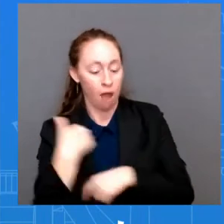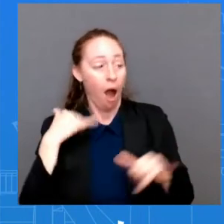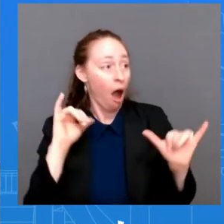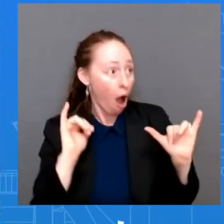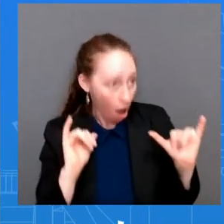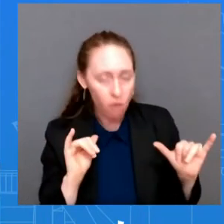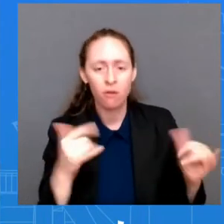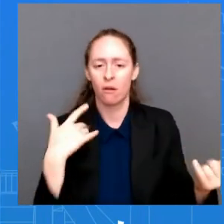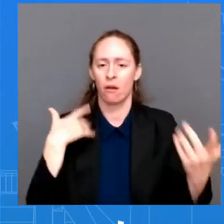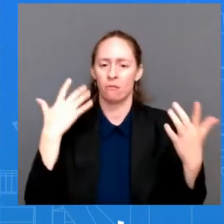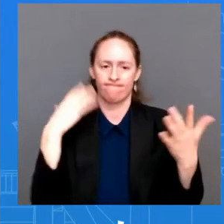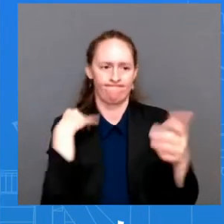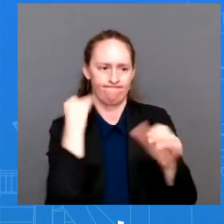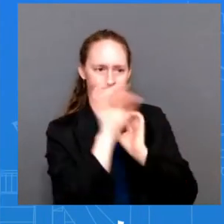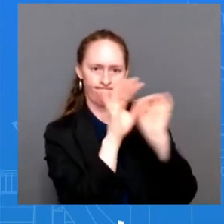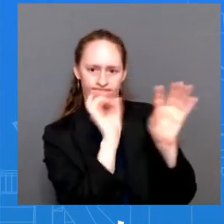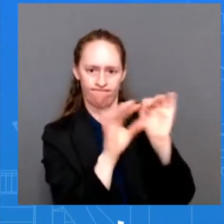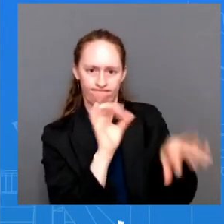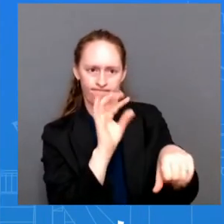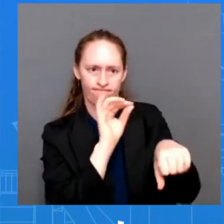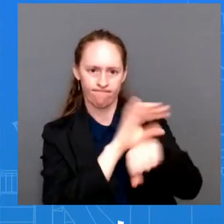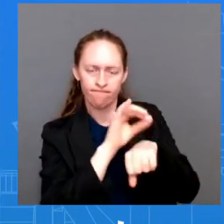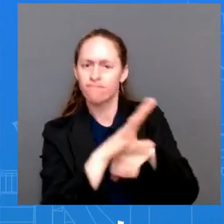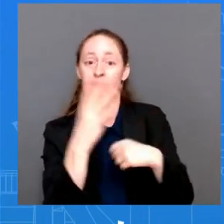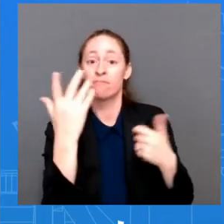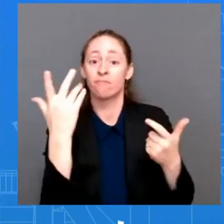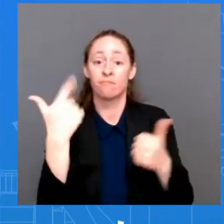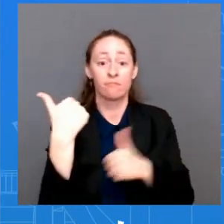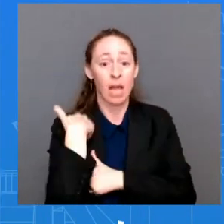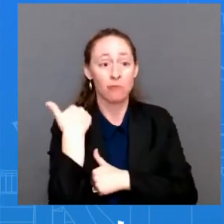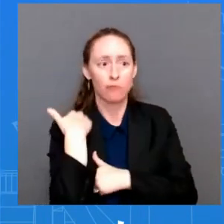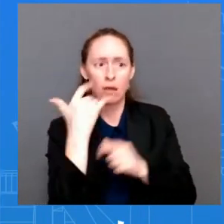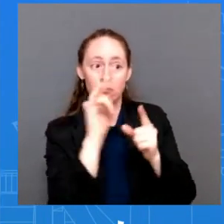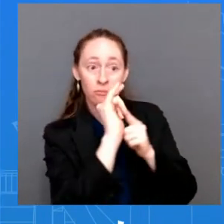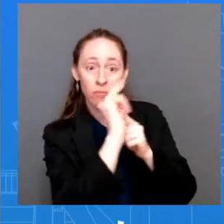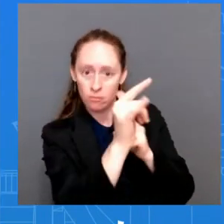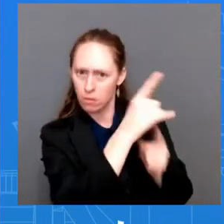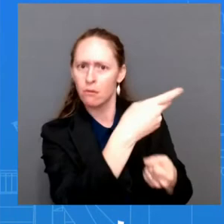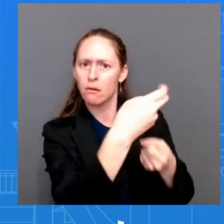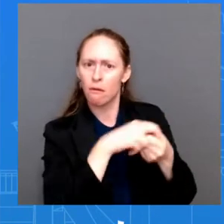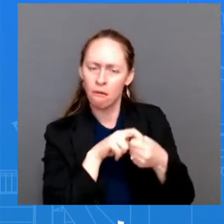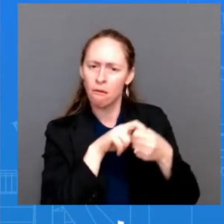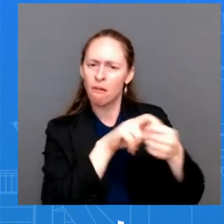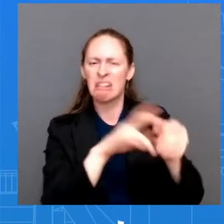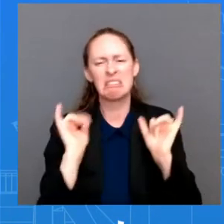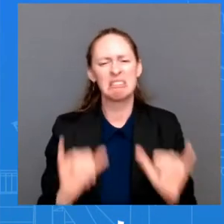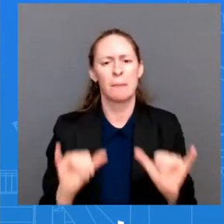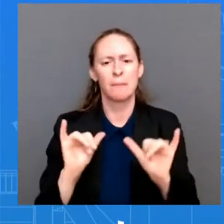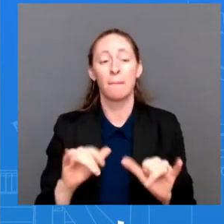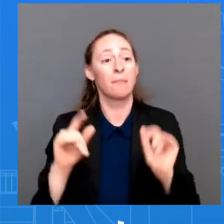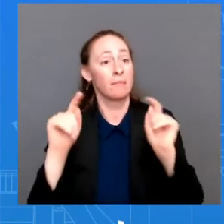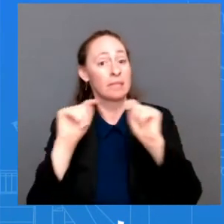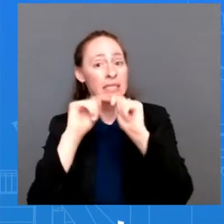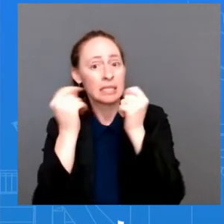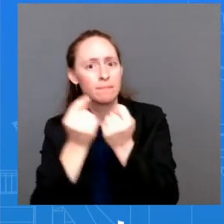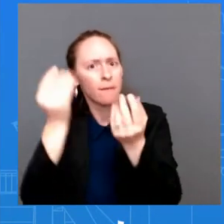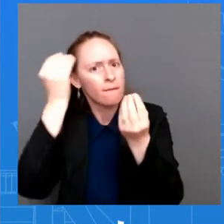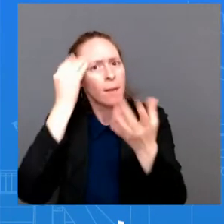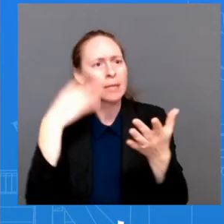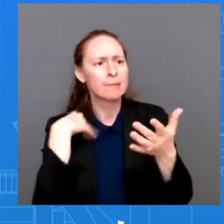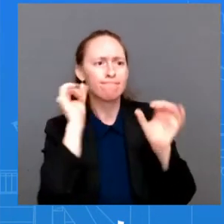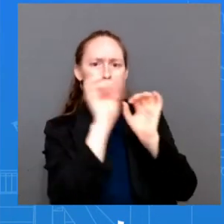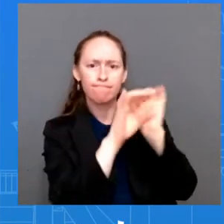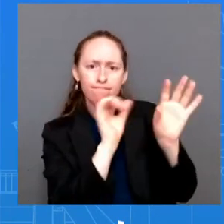transportation. Nothing new about that. Provide our team with information, context. You've heard me, you've heard Karine talk about that. Nothing new about that.